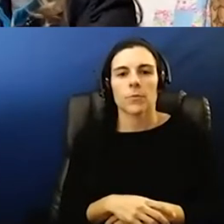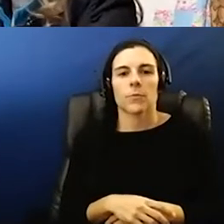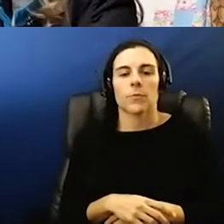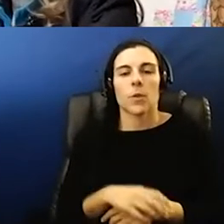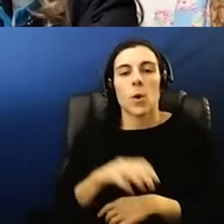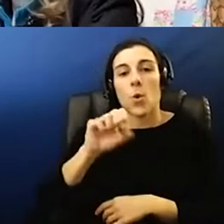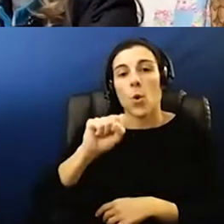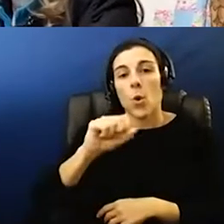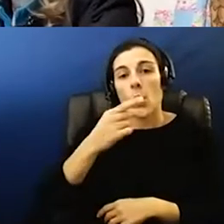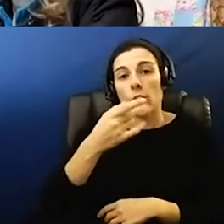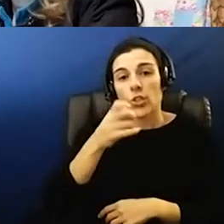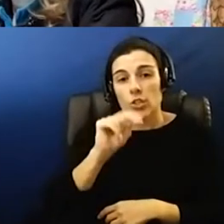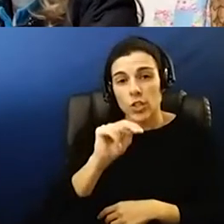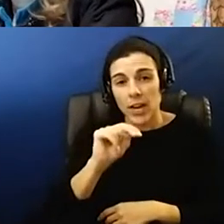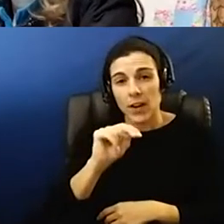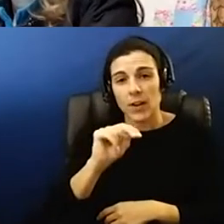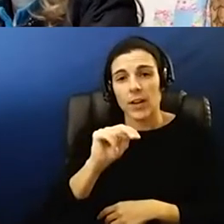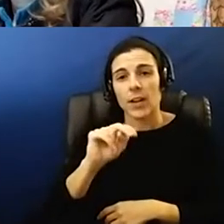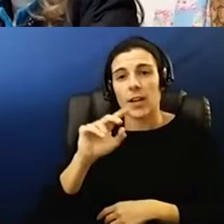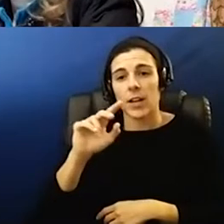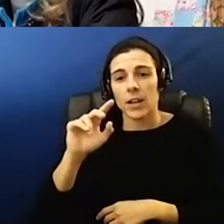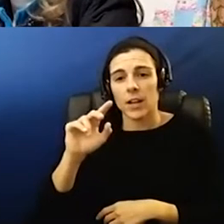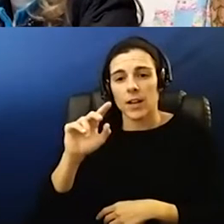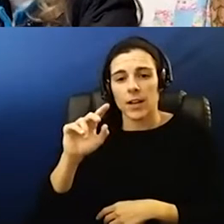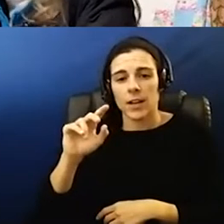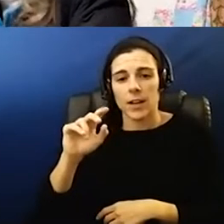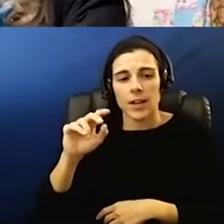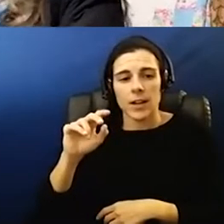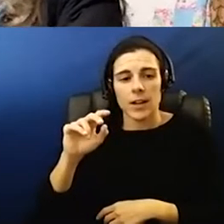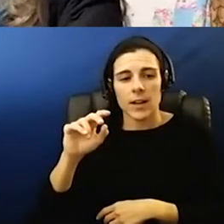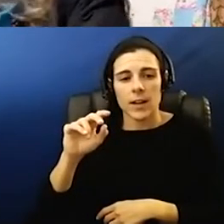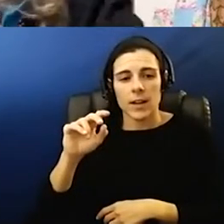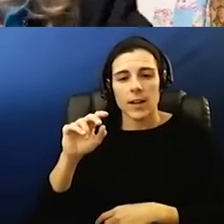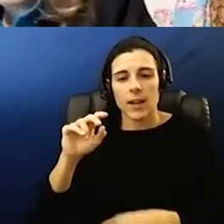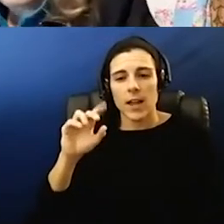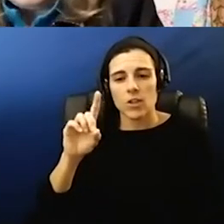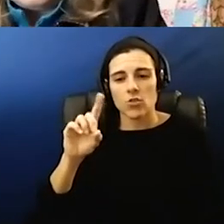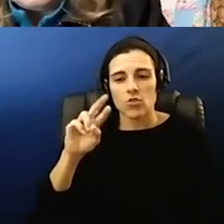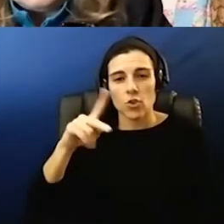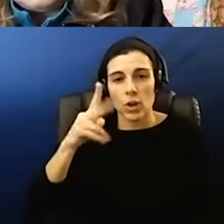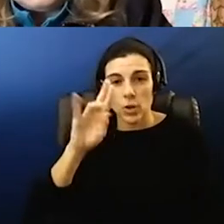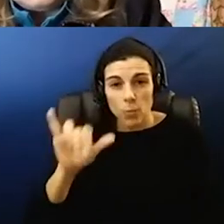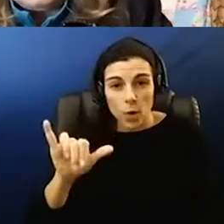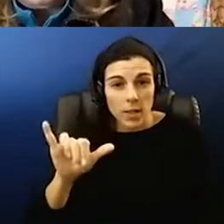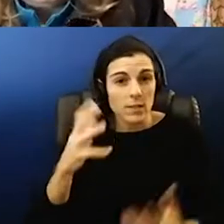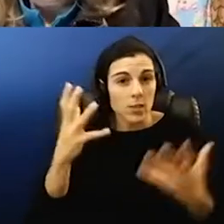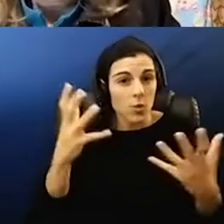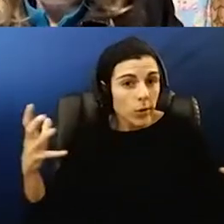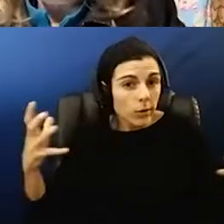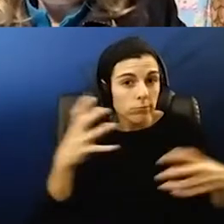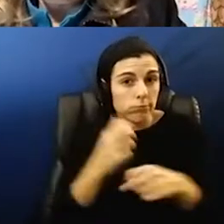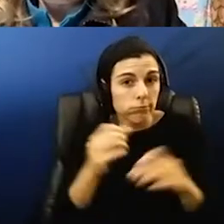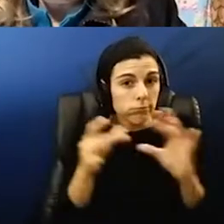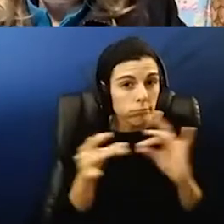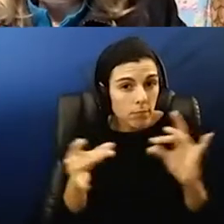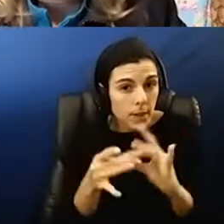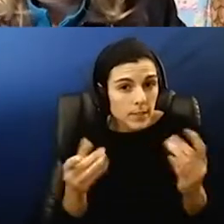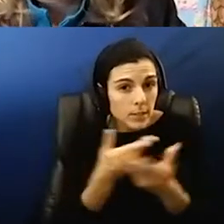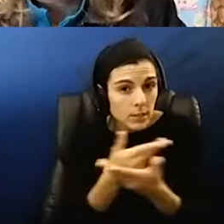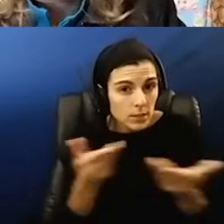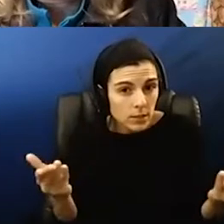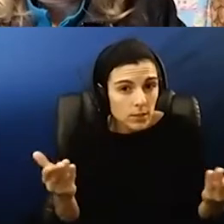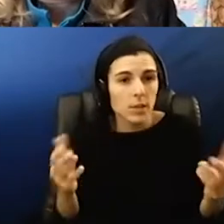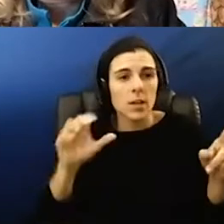dr presley and then trusty harrison if she'd like to say anything the sharon do you just anything any sort of high points you want to wrap up or just a message i do